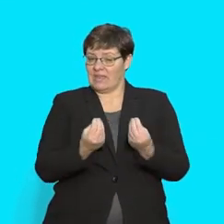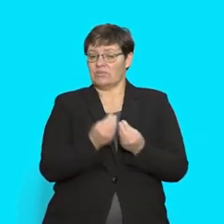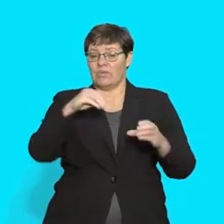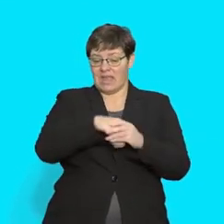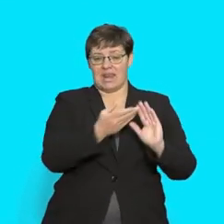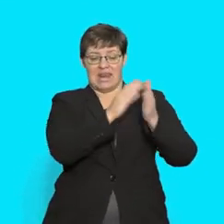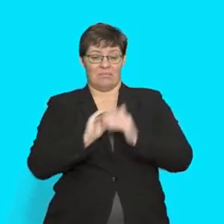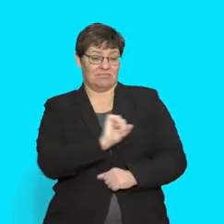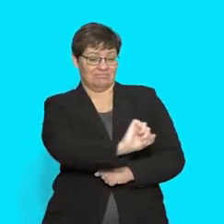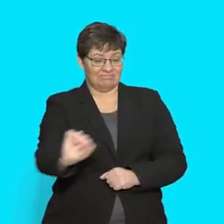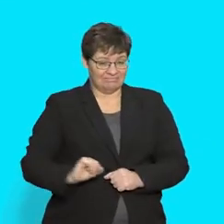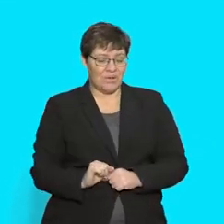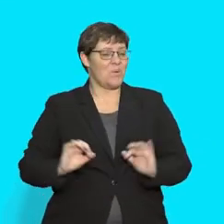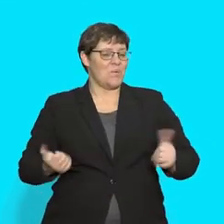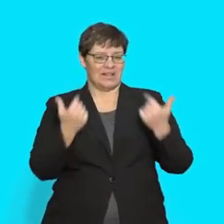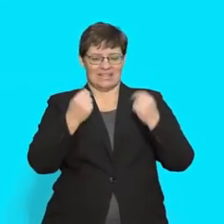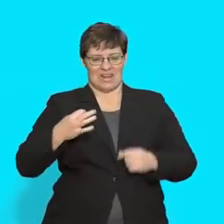Well done, boys and girls!